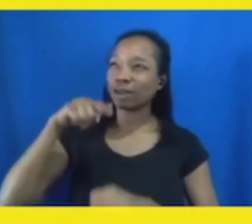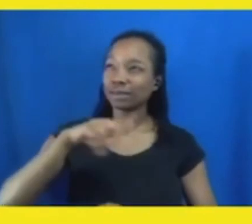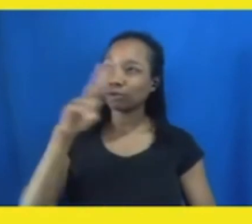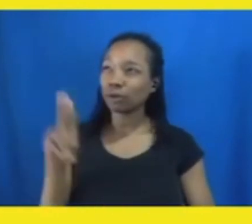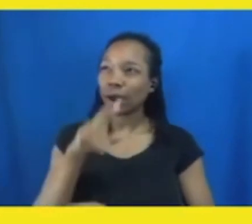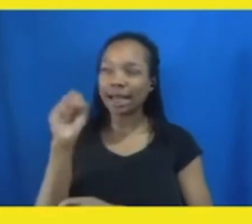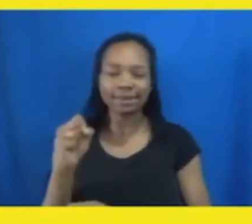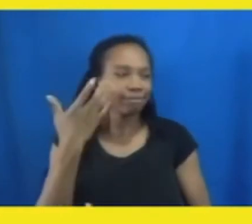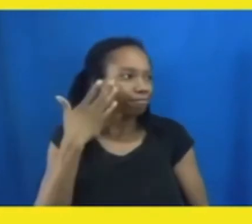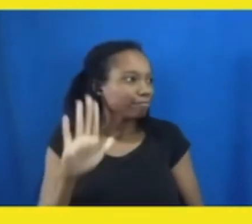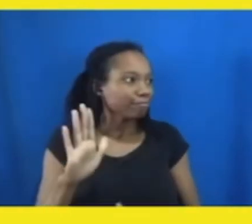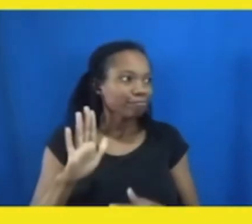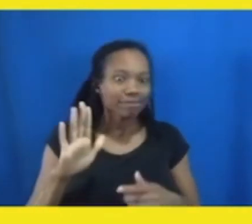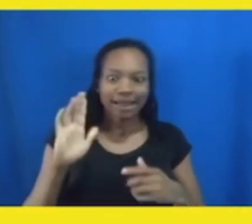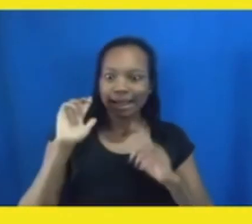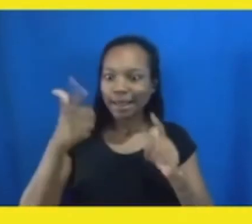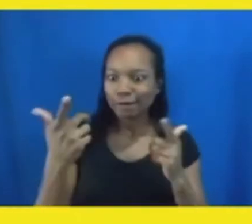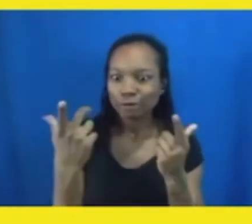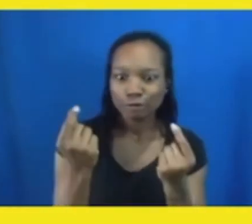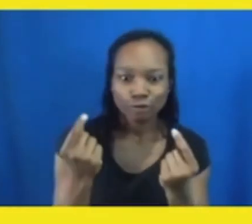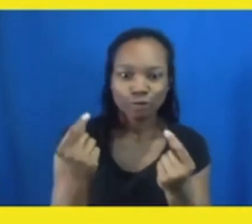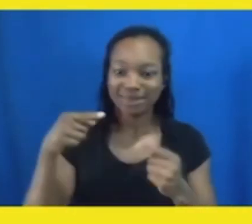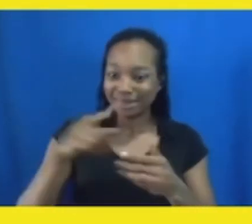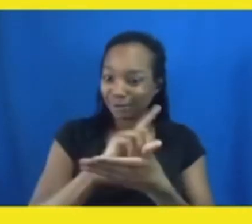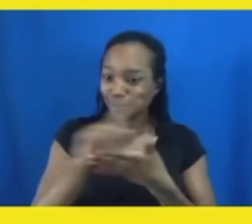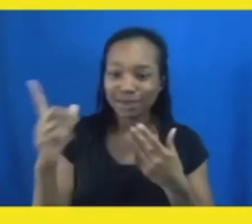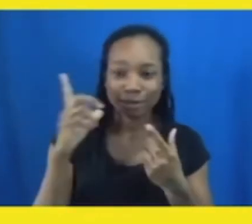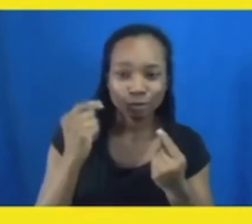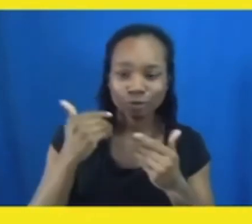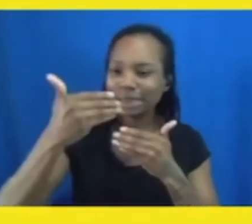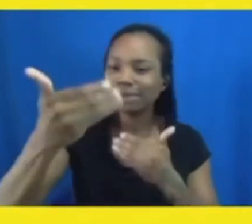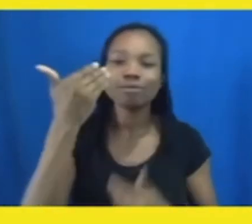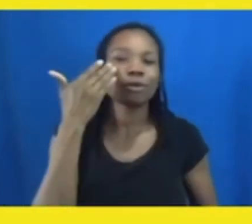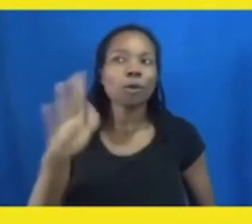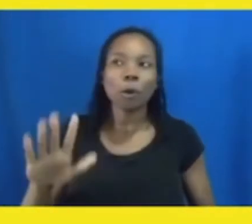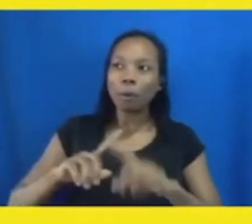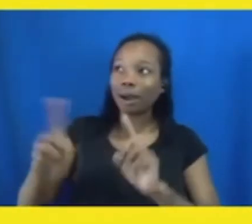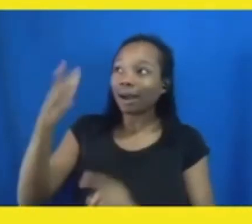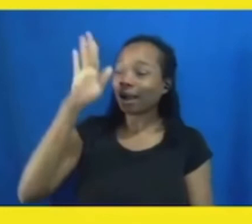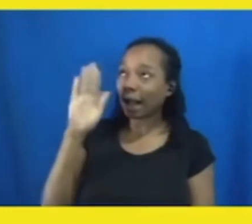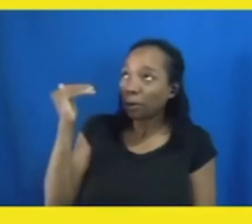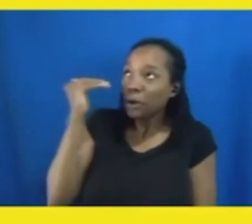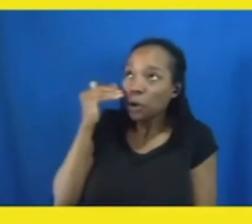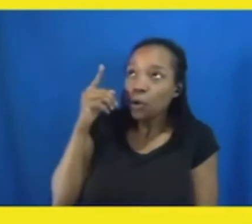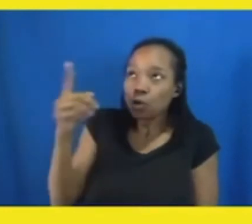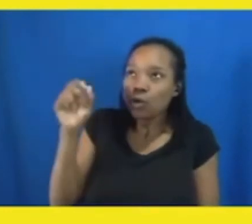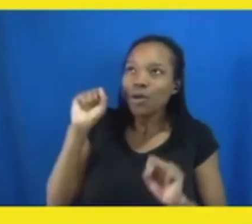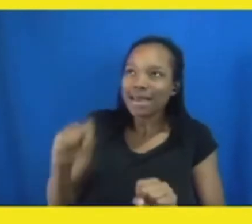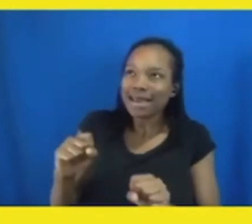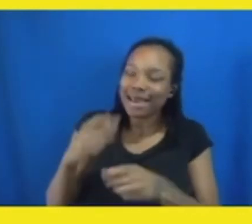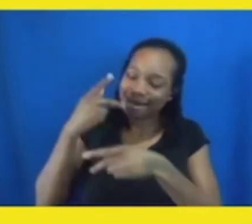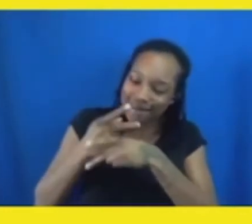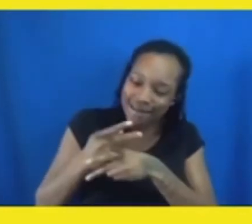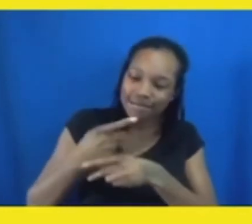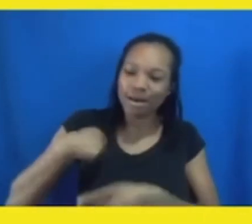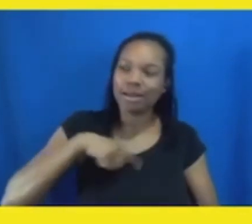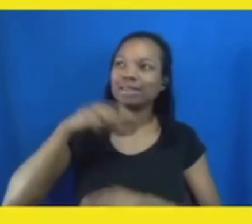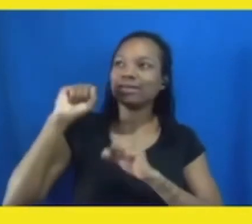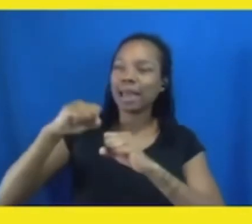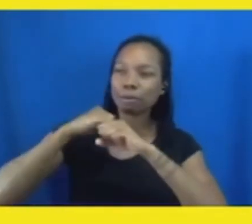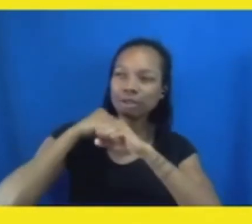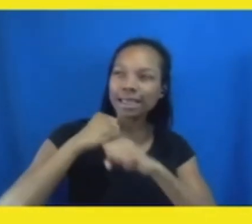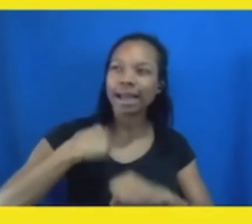But God, we know you are yet able to keep us, to preserve us, to protect us. Let no one lose their lives tonight. Let no